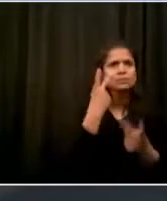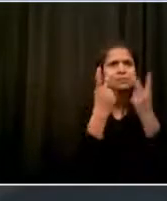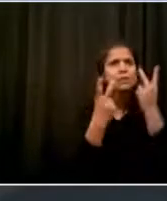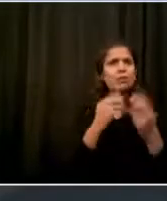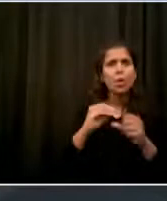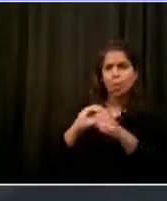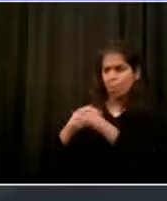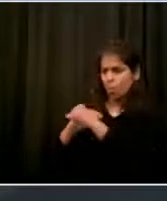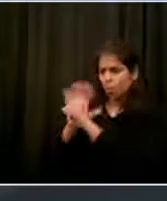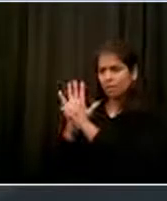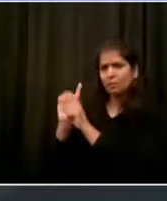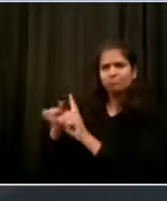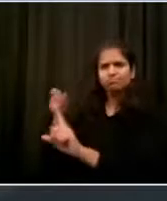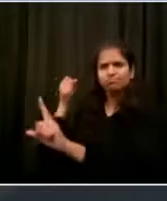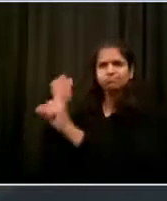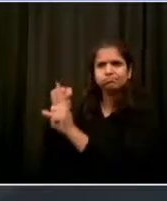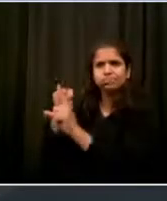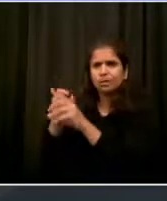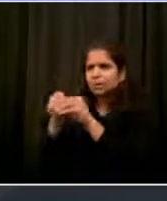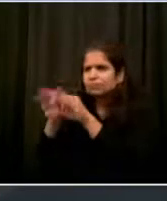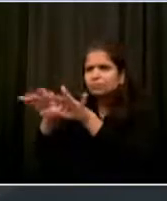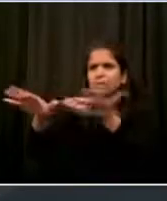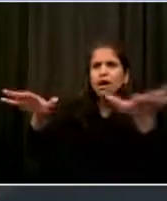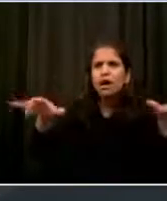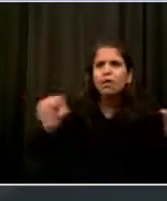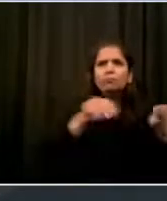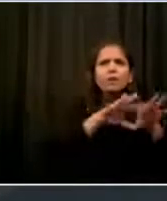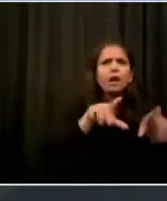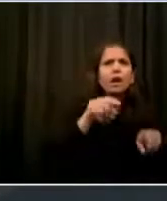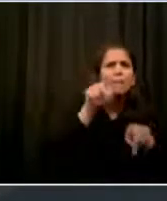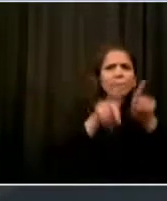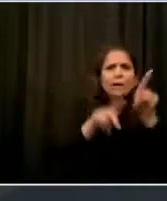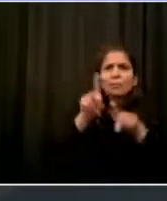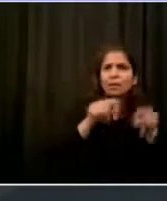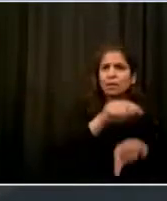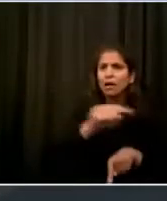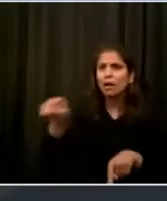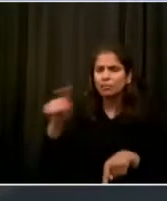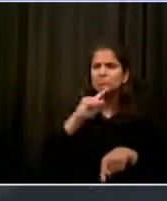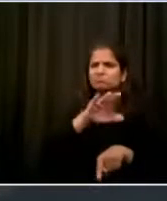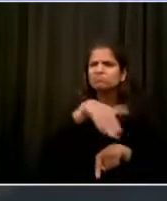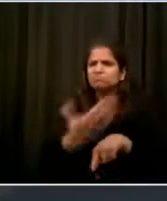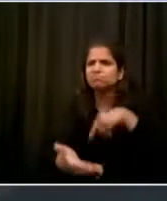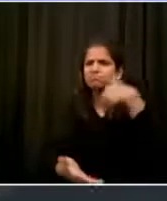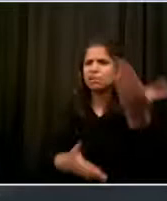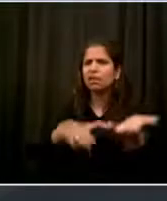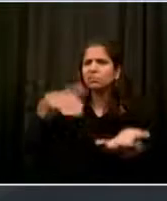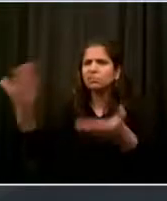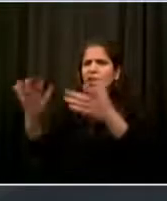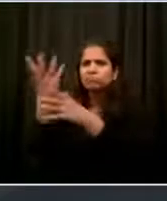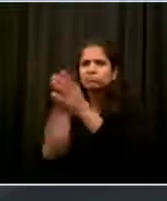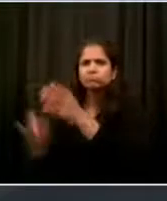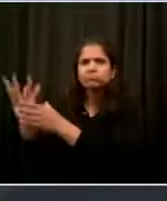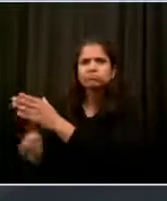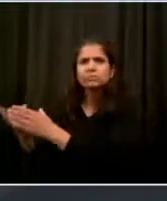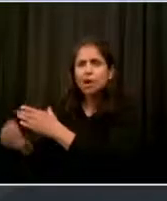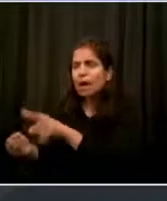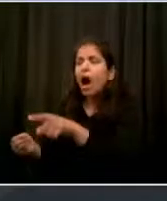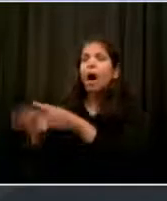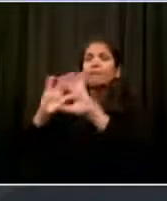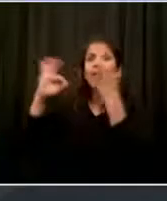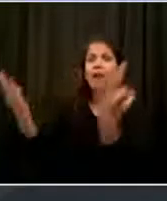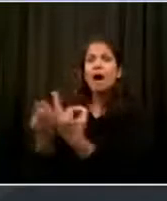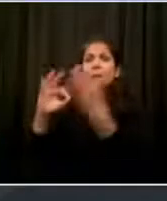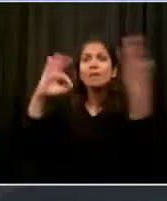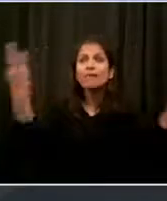It was the pain of not being able to mourn. It was the sense of injustice and that all added up for so many